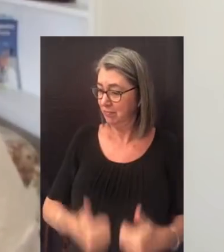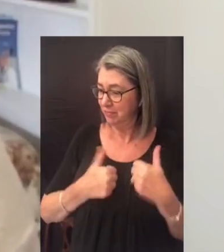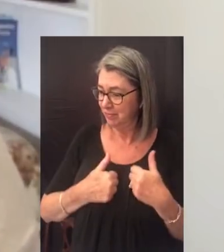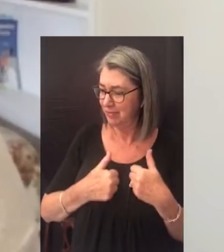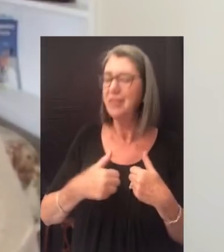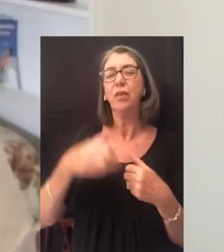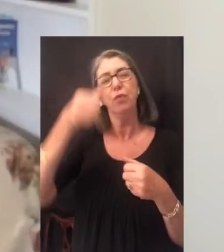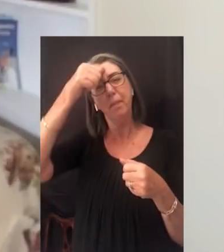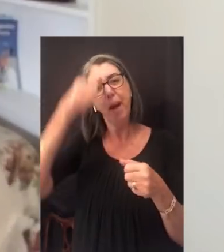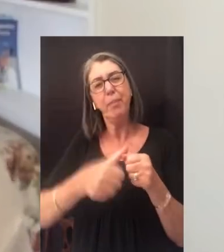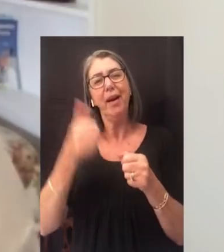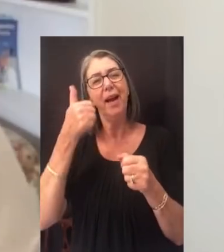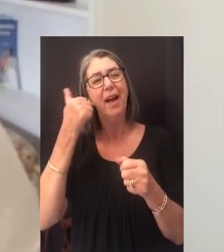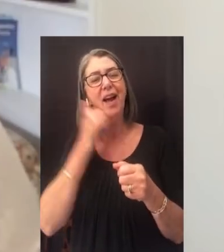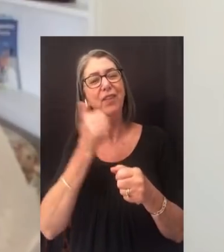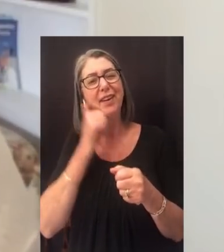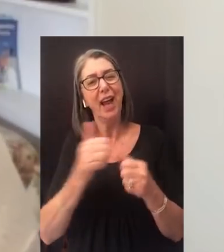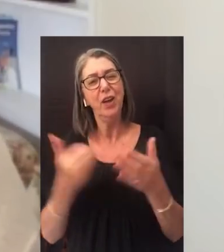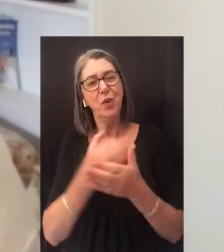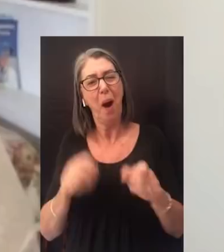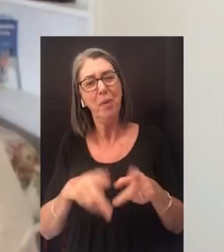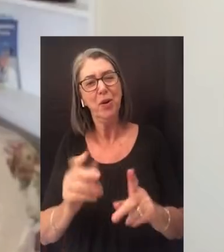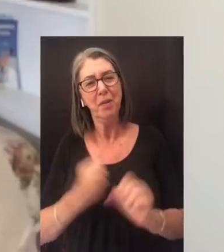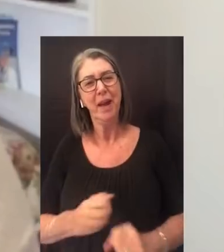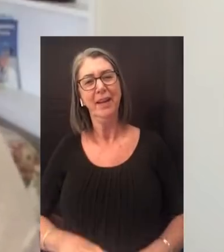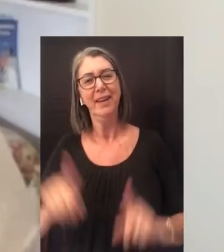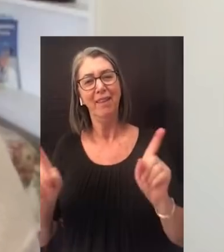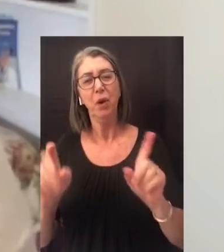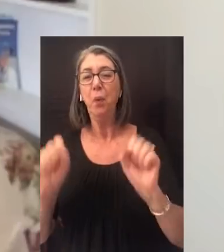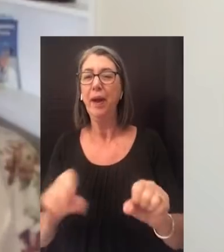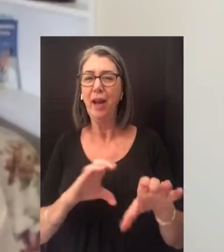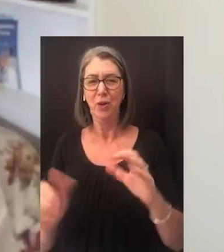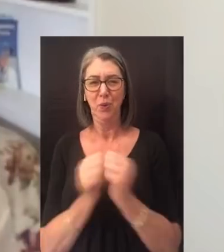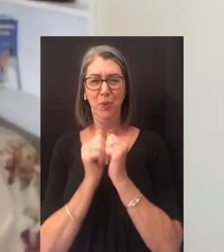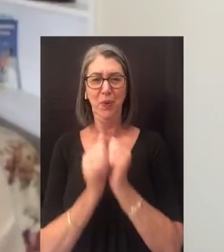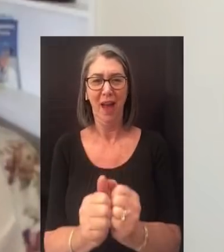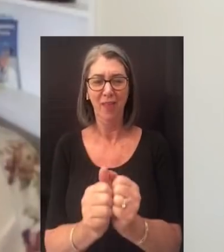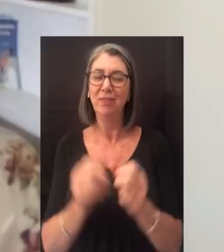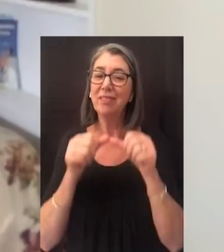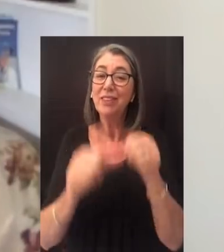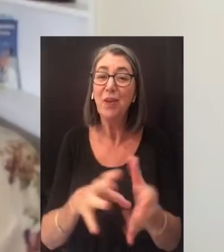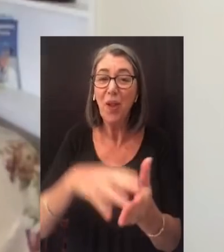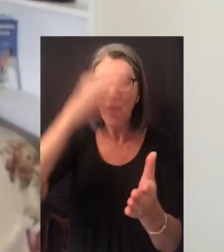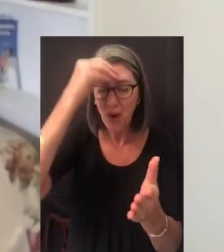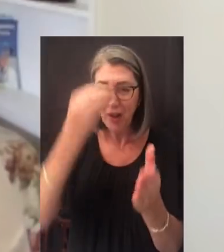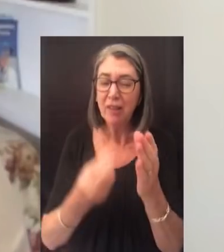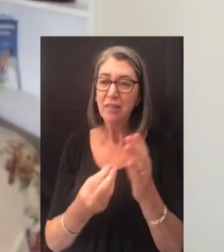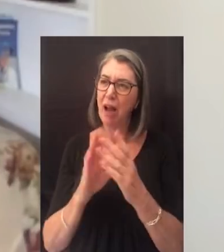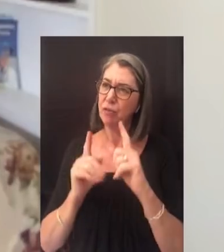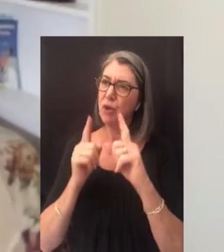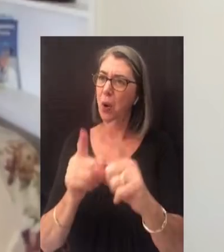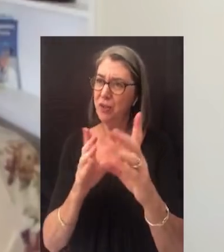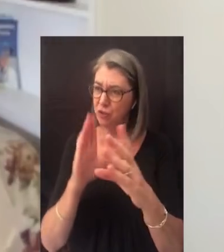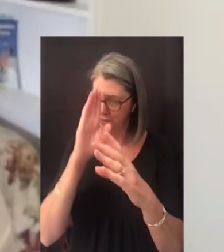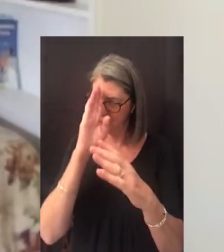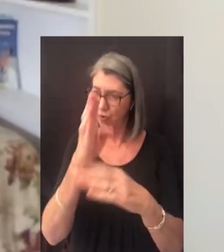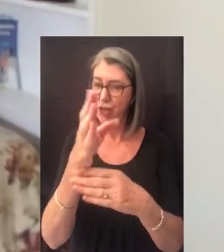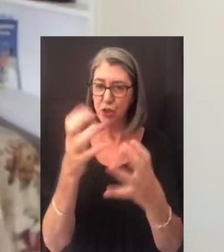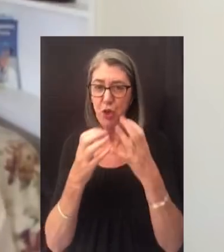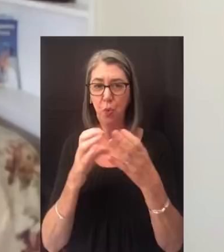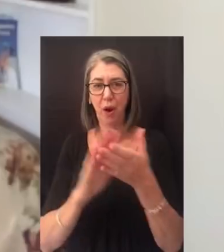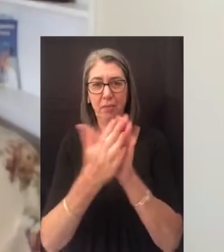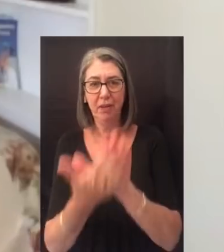grants a new opportunity to make a difference. We can do it together. Keep learning and growing in the direction of who you want to be.